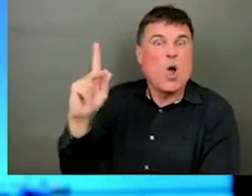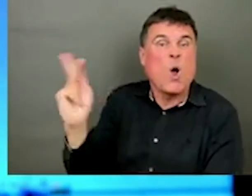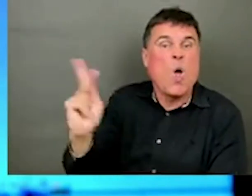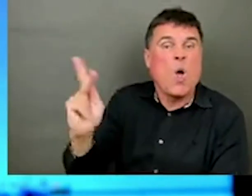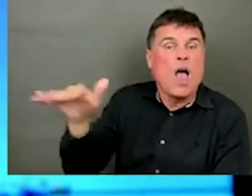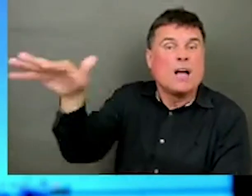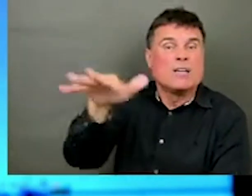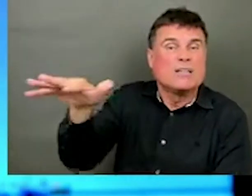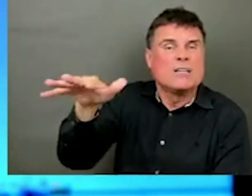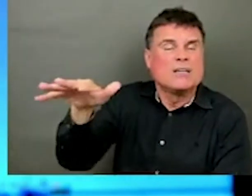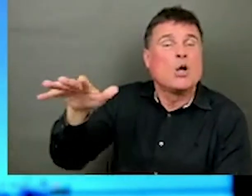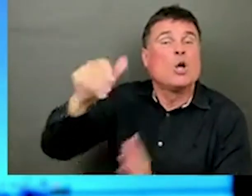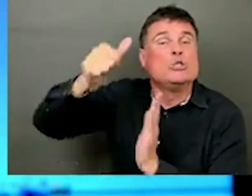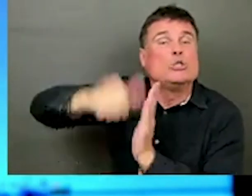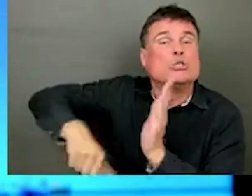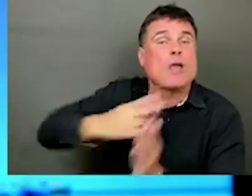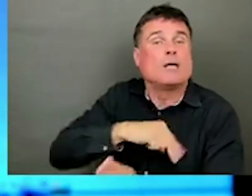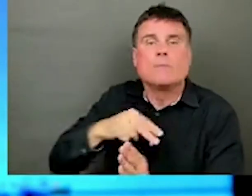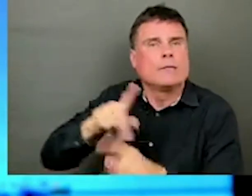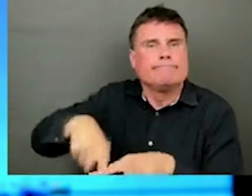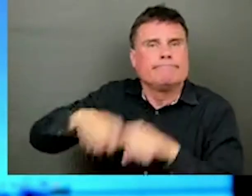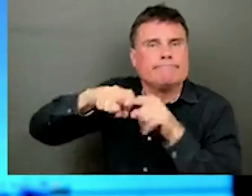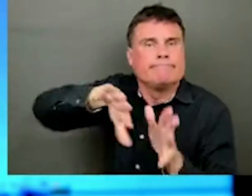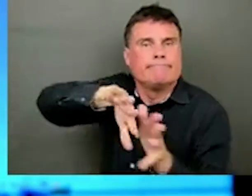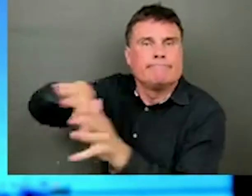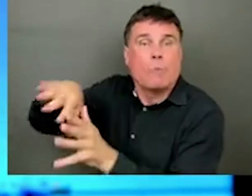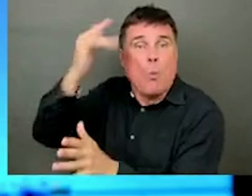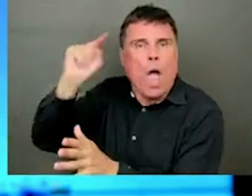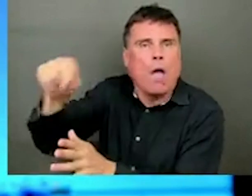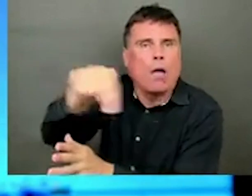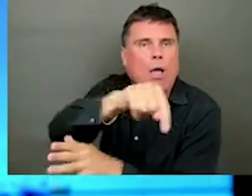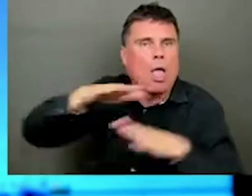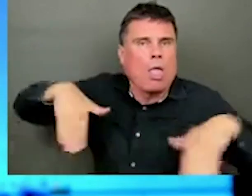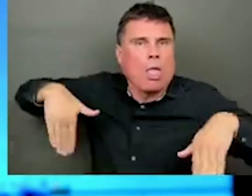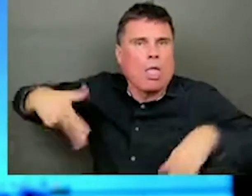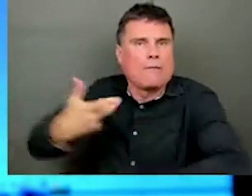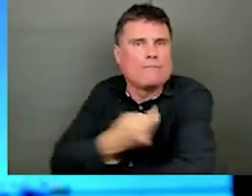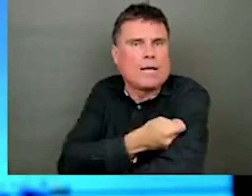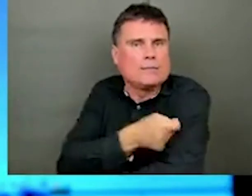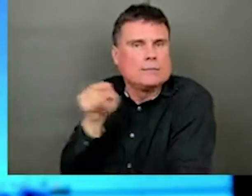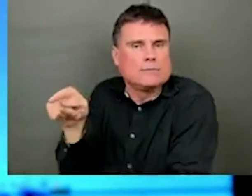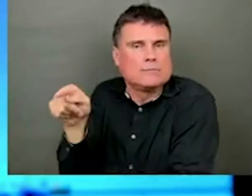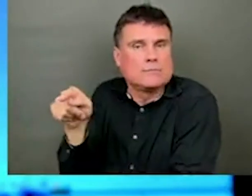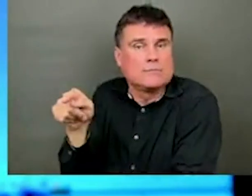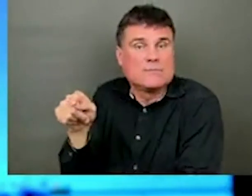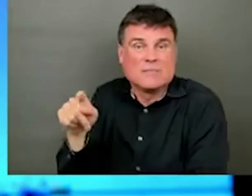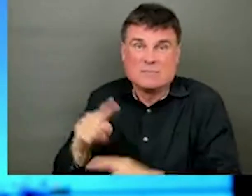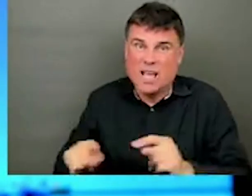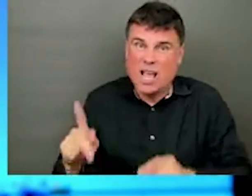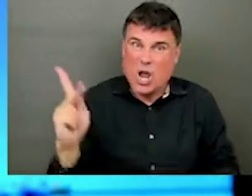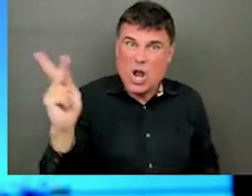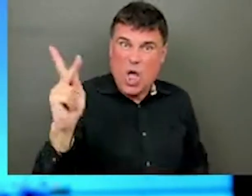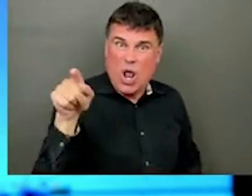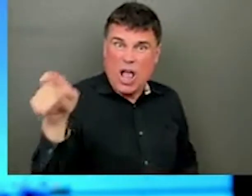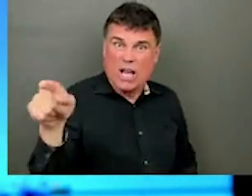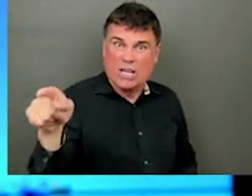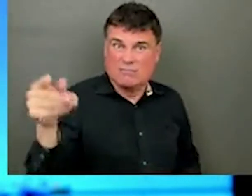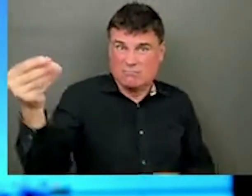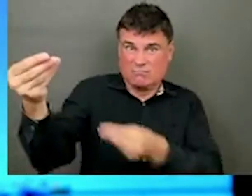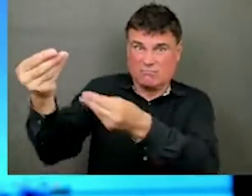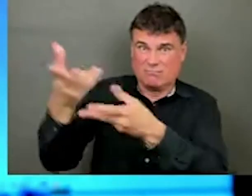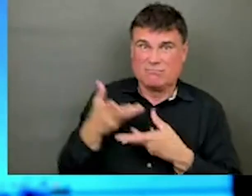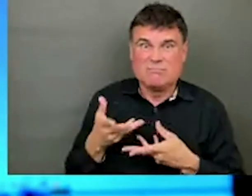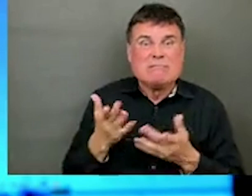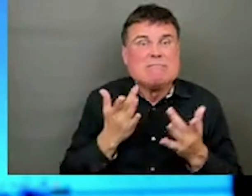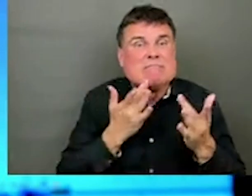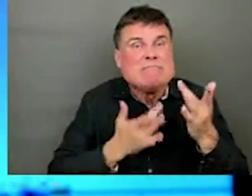impacted by COVID, but I've heard from several healthcare workers there in the meantime who tell me they've actually been short staffed for months, it has nothing to do with COVID,